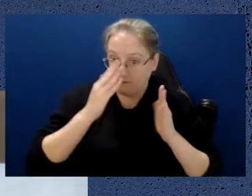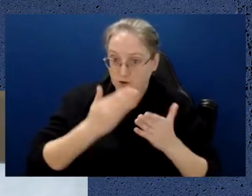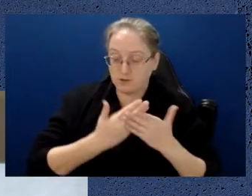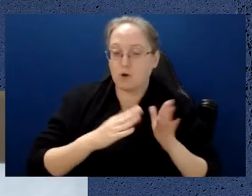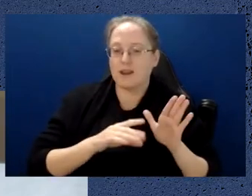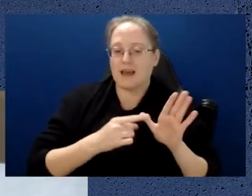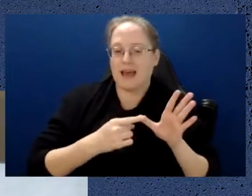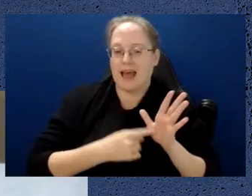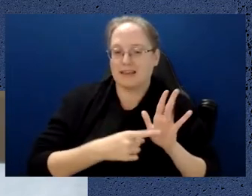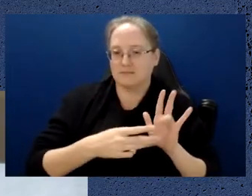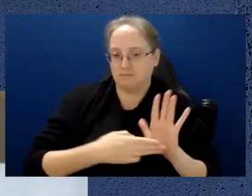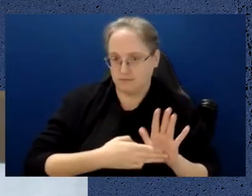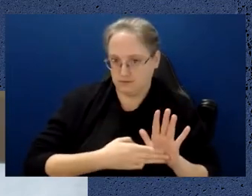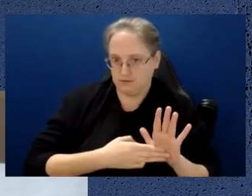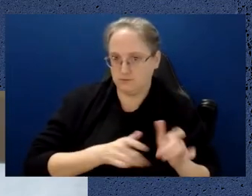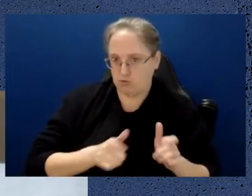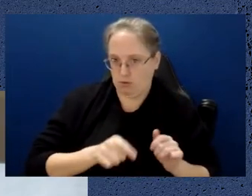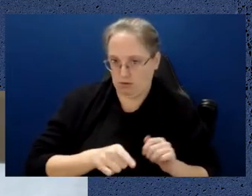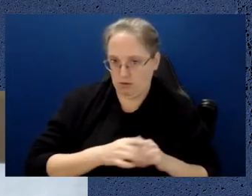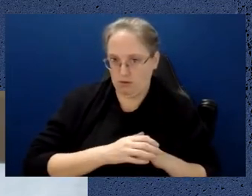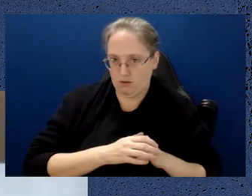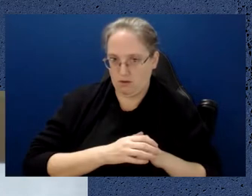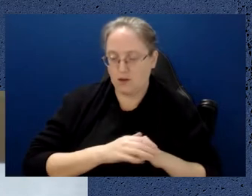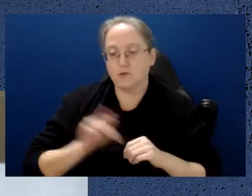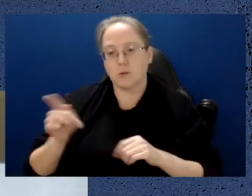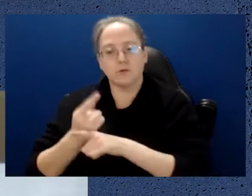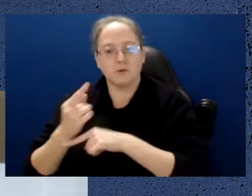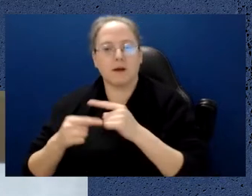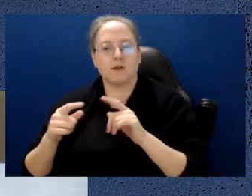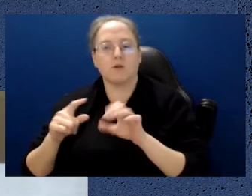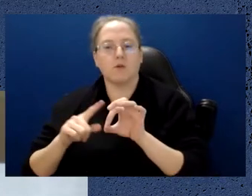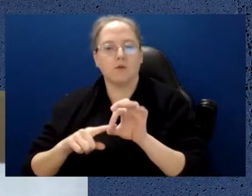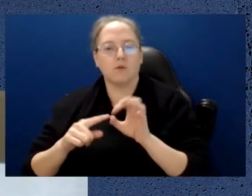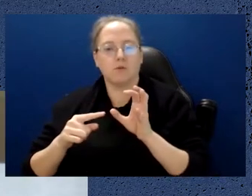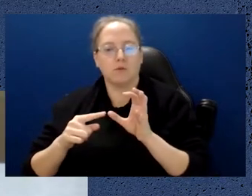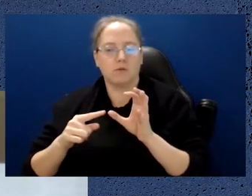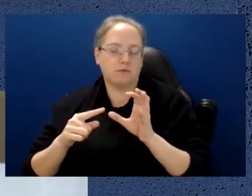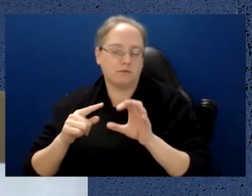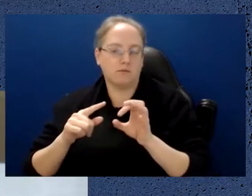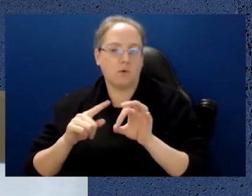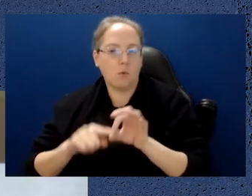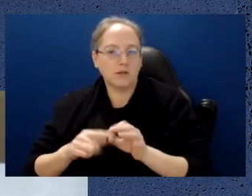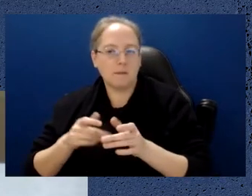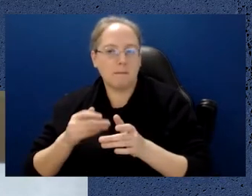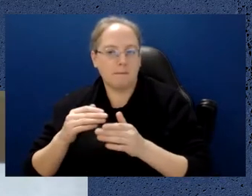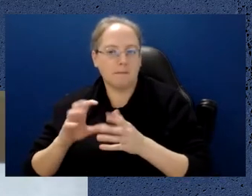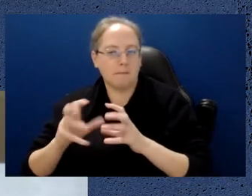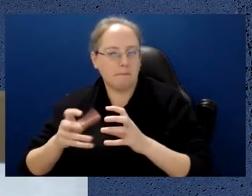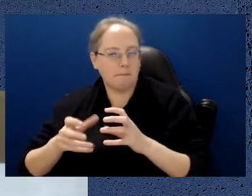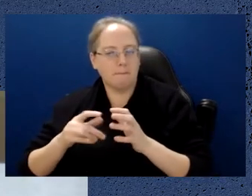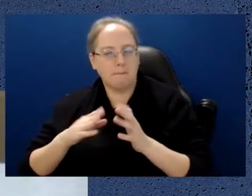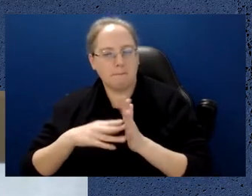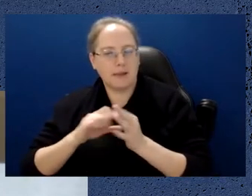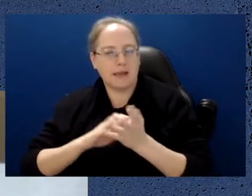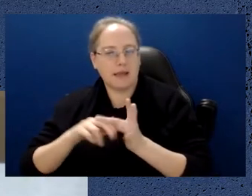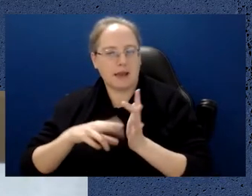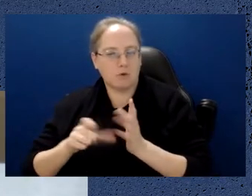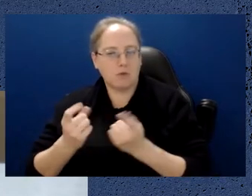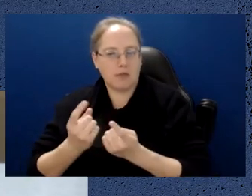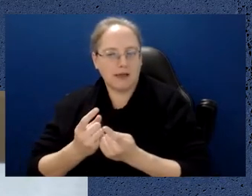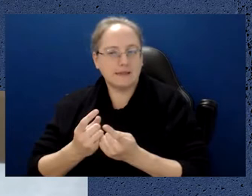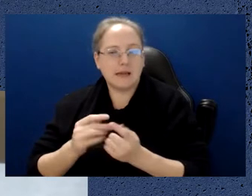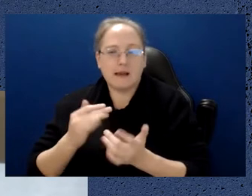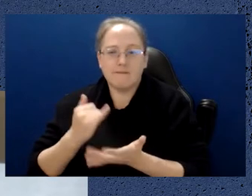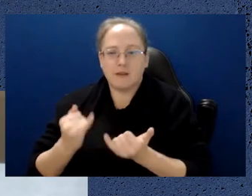And that conversation was around quantum mechanical objects that are generally quite delicate,